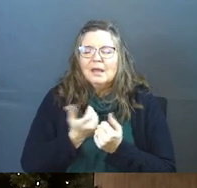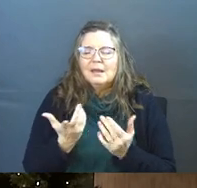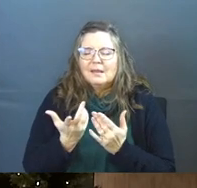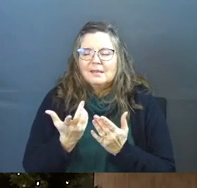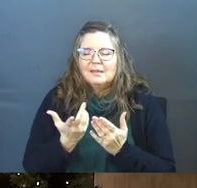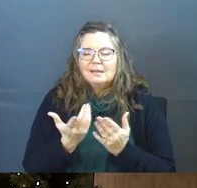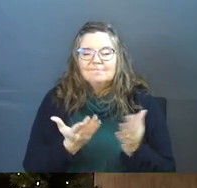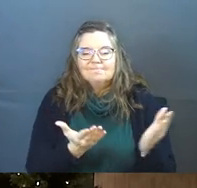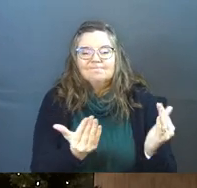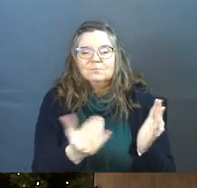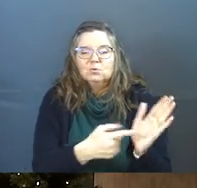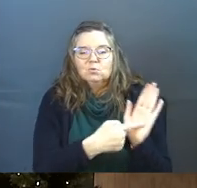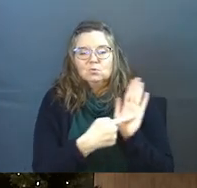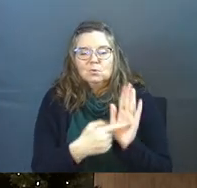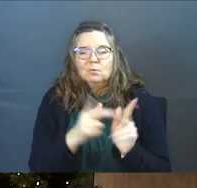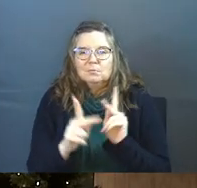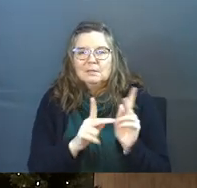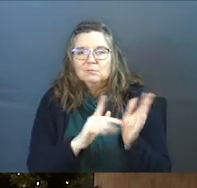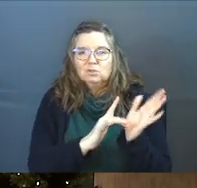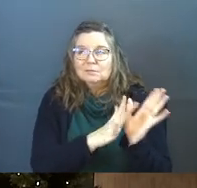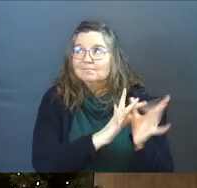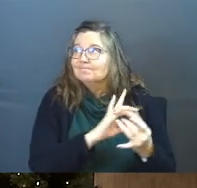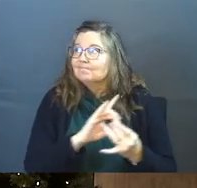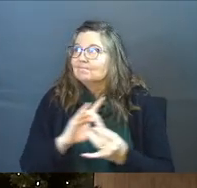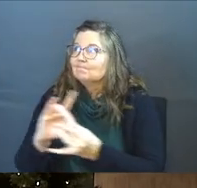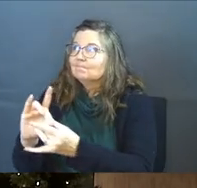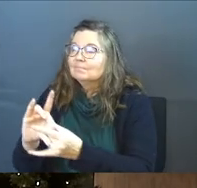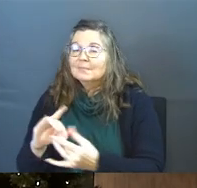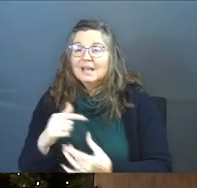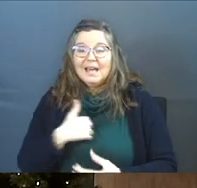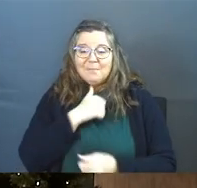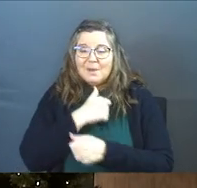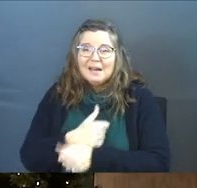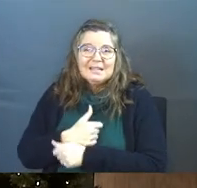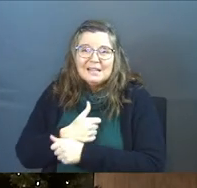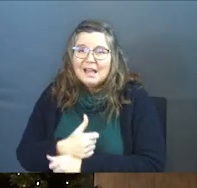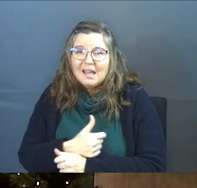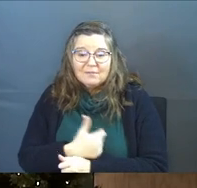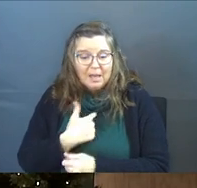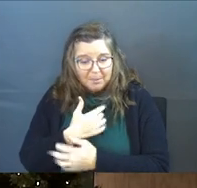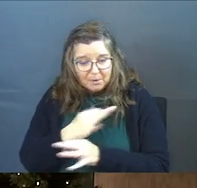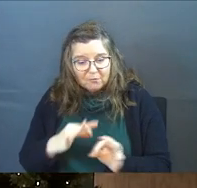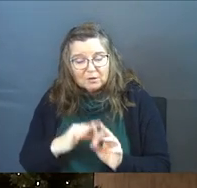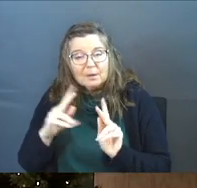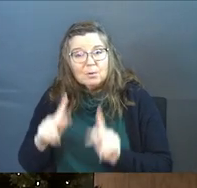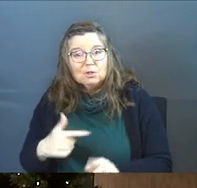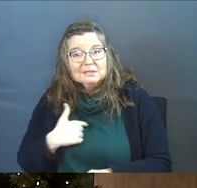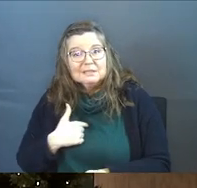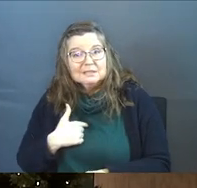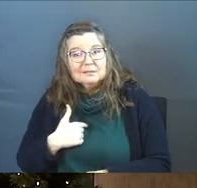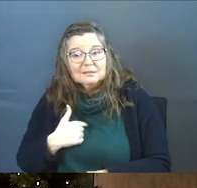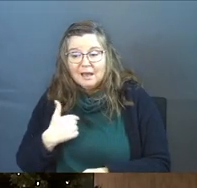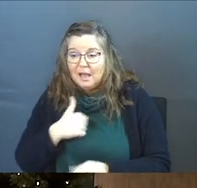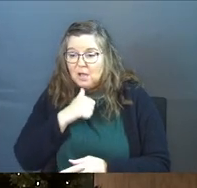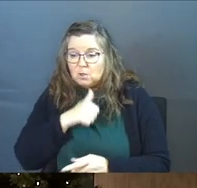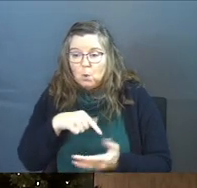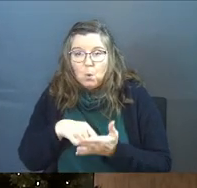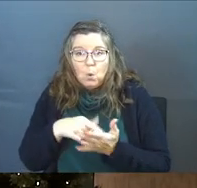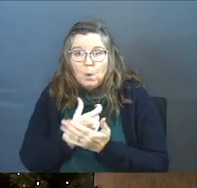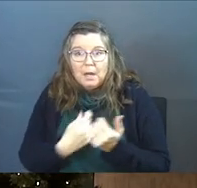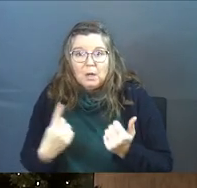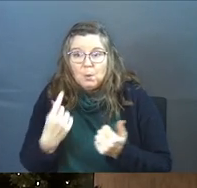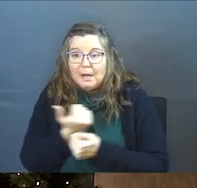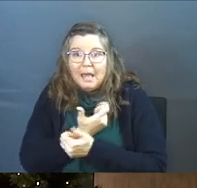to bring people to Jesus. And he's like, and I'm not a slave, by the way. I'm a free person. I don't owe